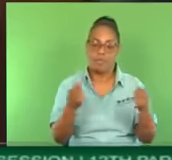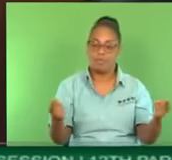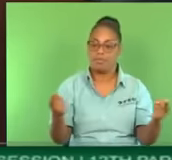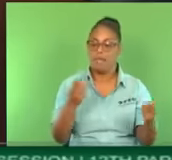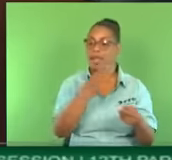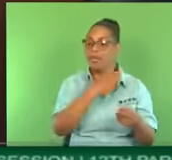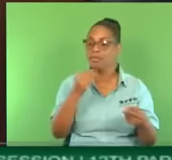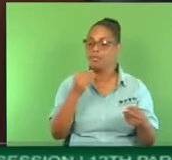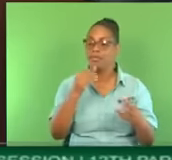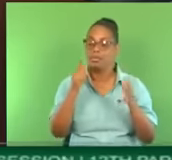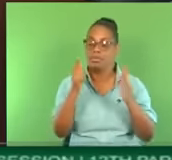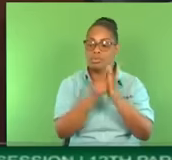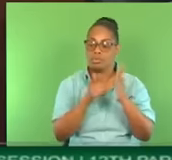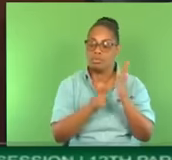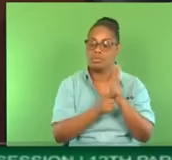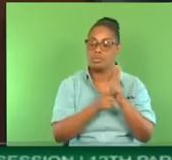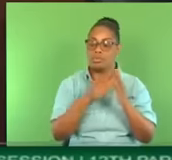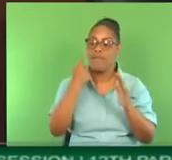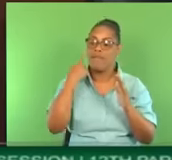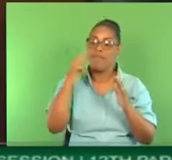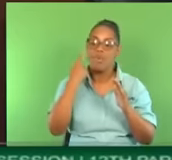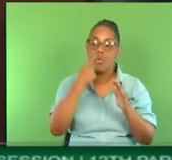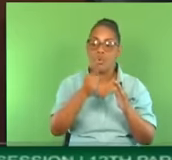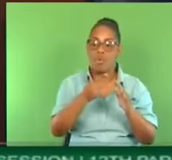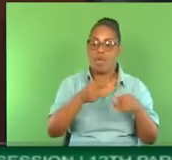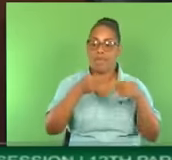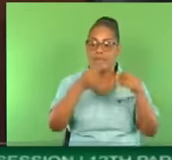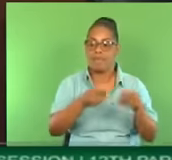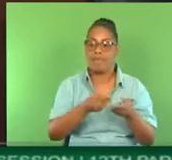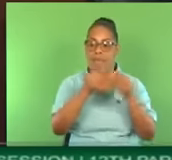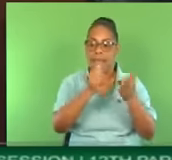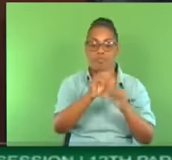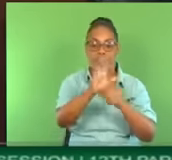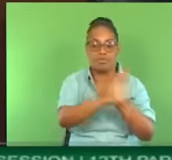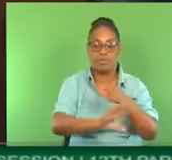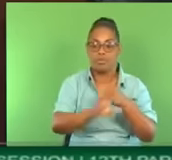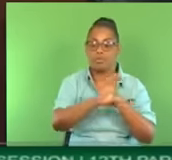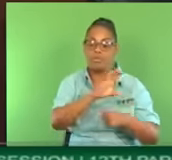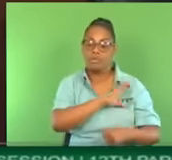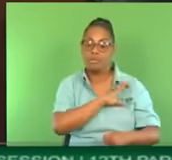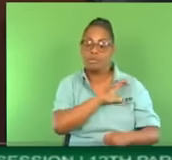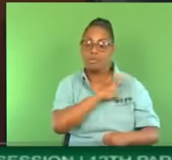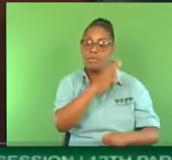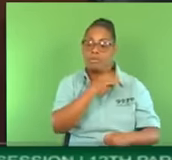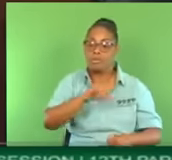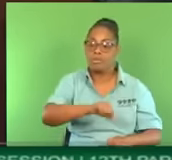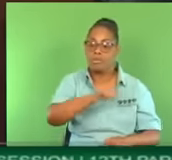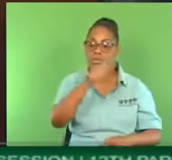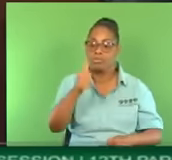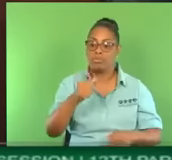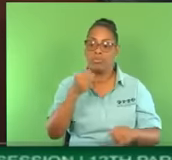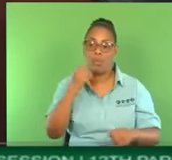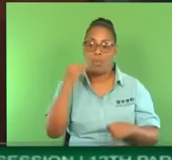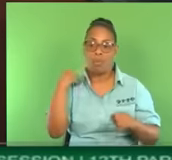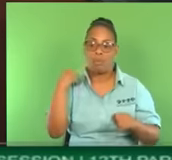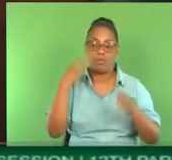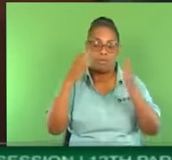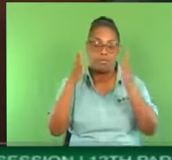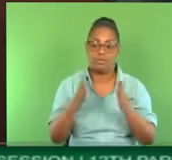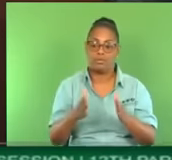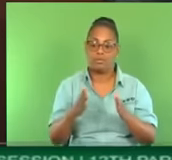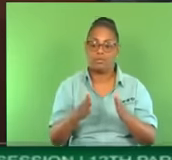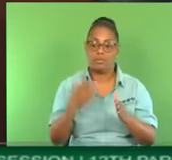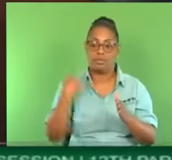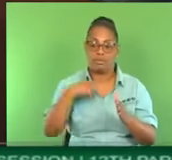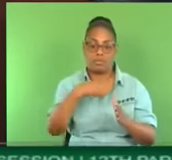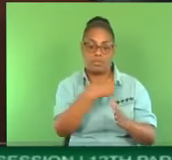support the police and the prison officers and law enforcement officers. Madam Speaker, we have said to the police, and today we say